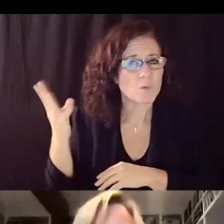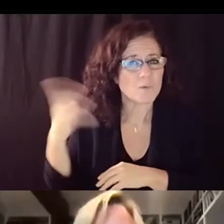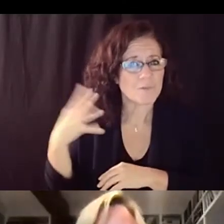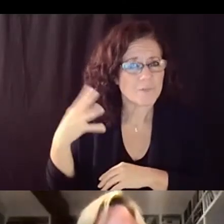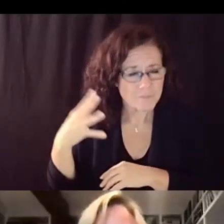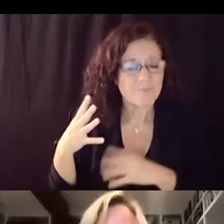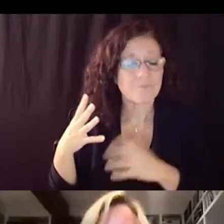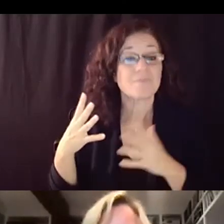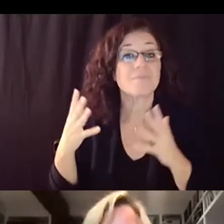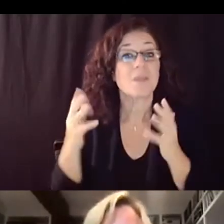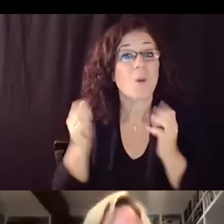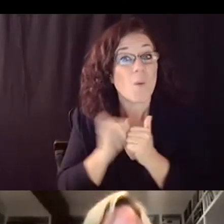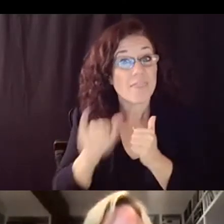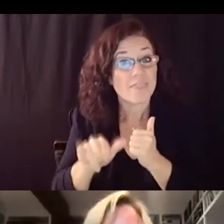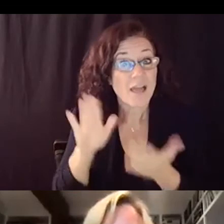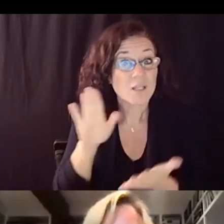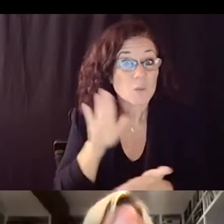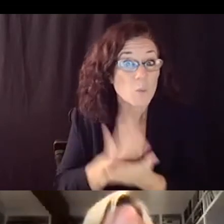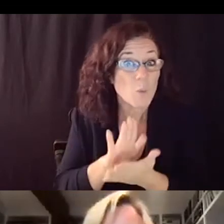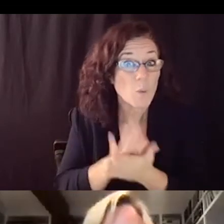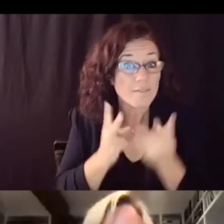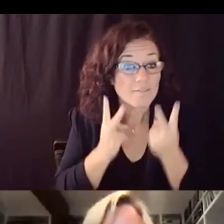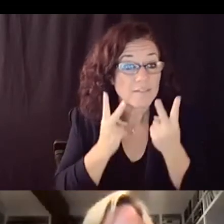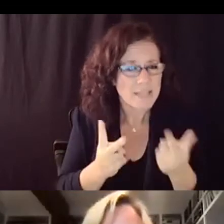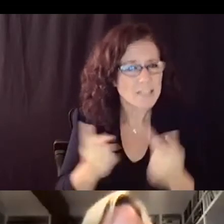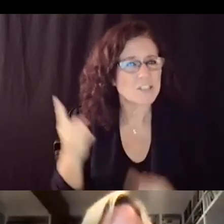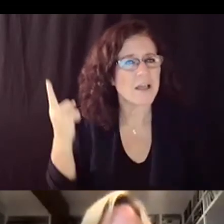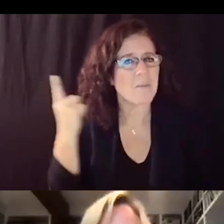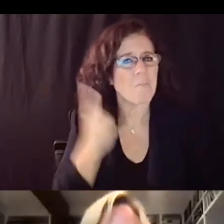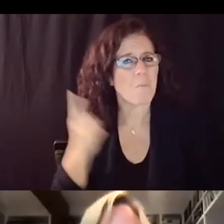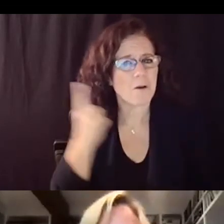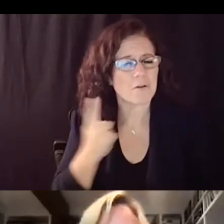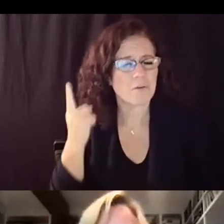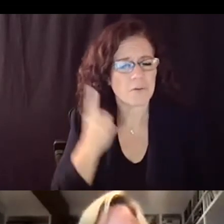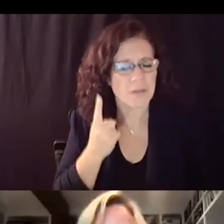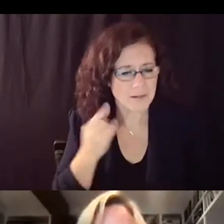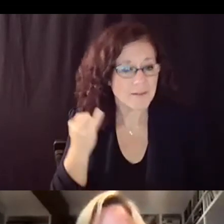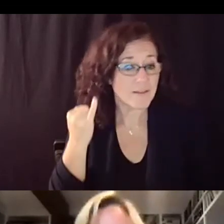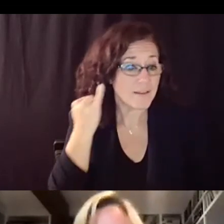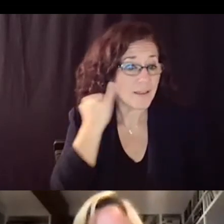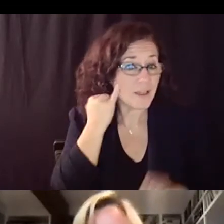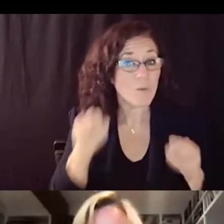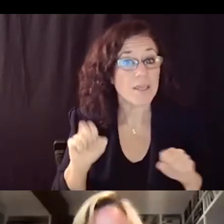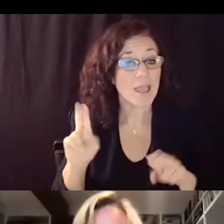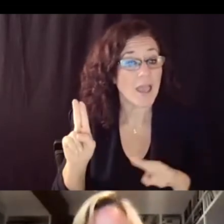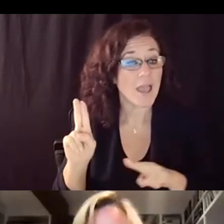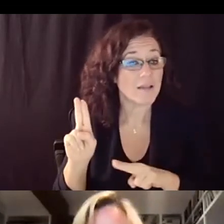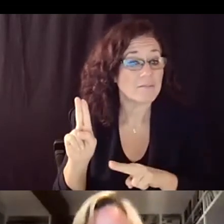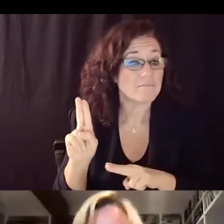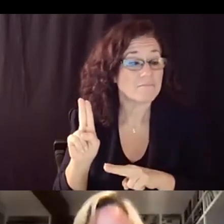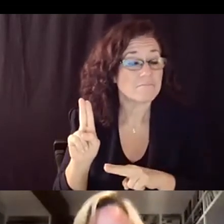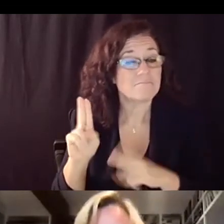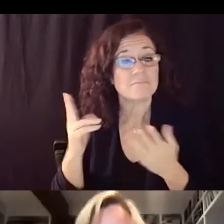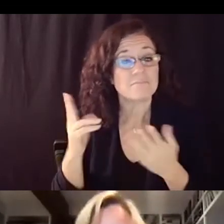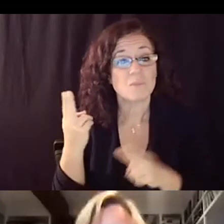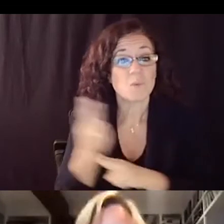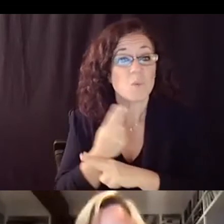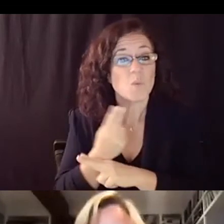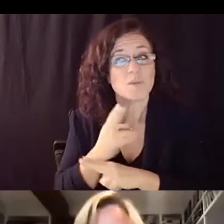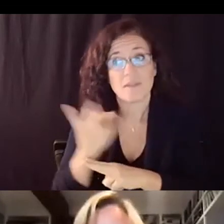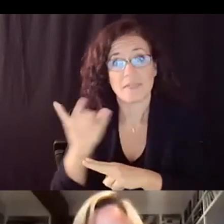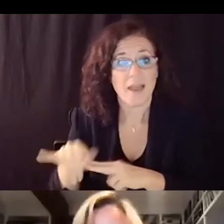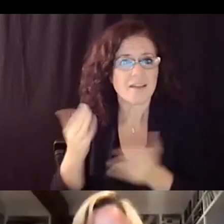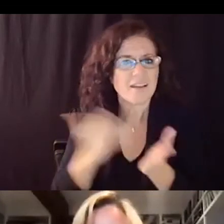might be an opportunity just to consider and no no need for an answer now a way to sort of in a video take a visitor through